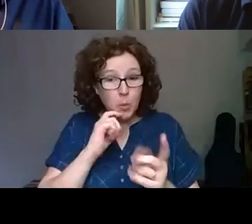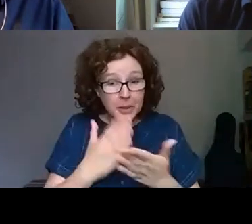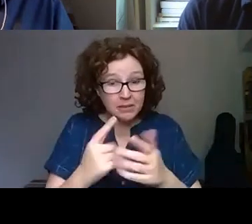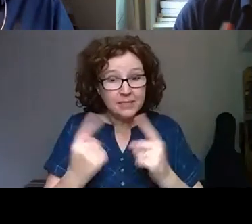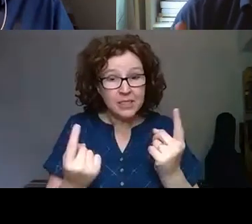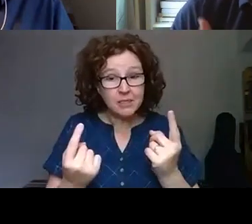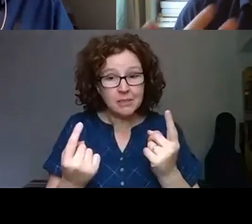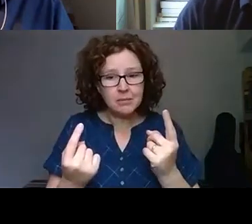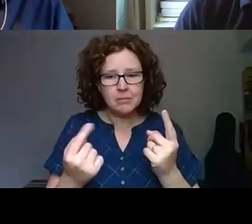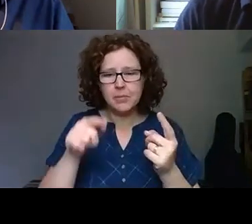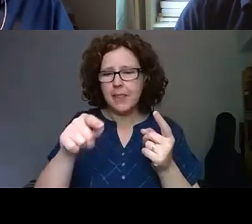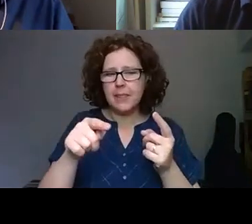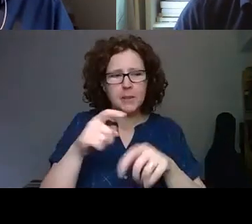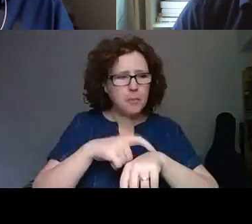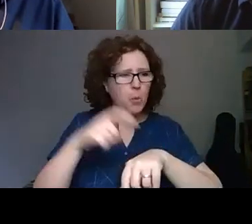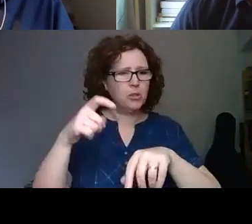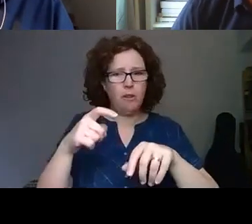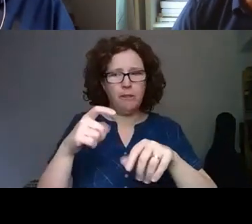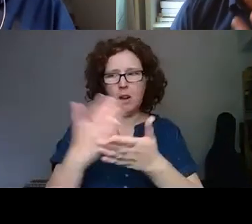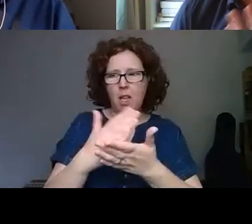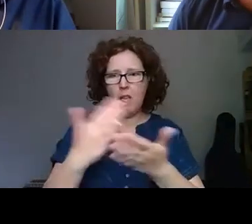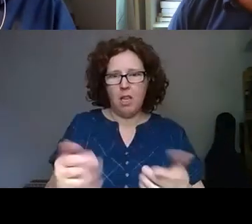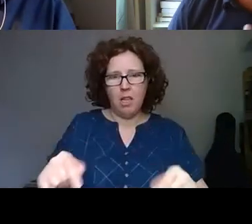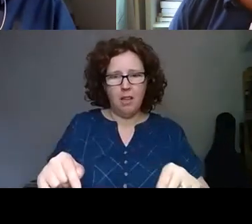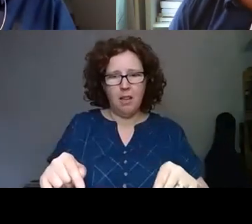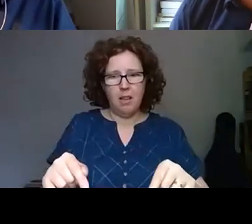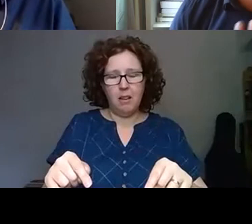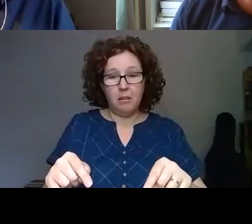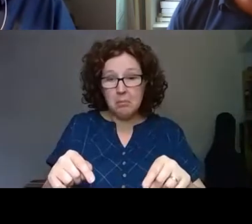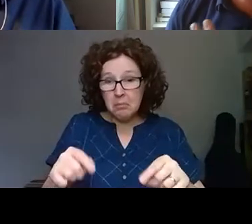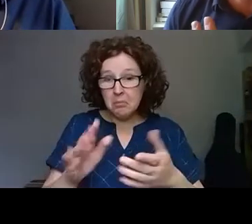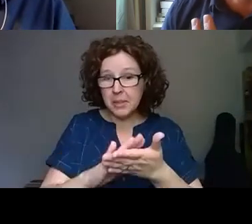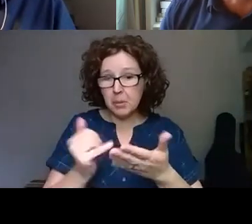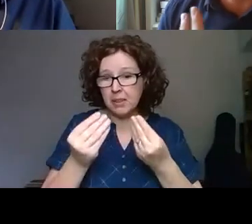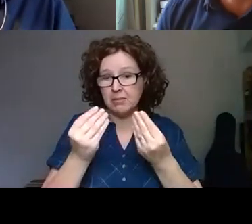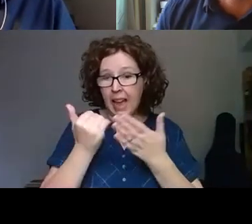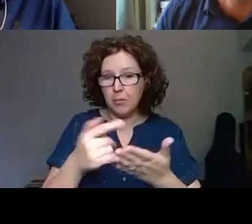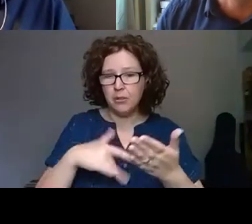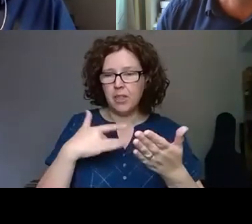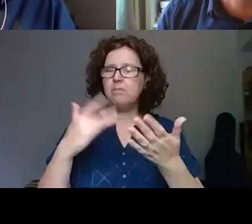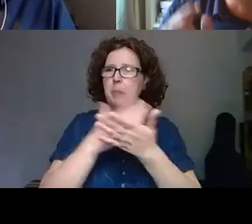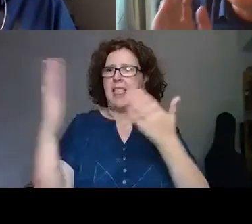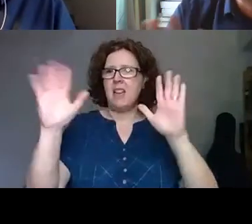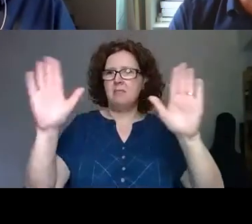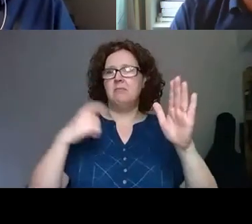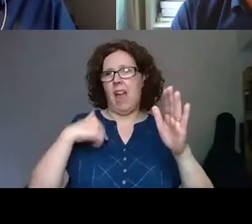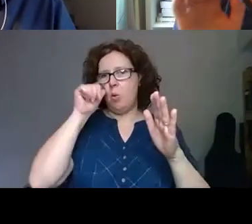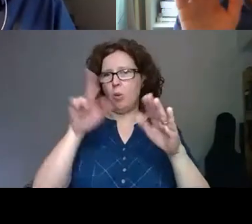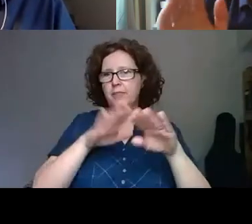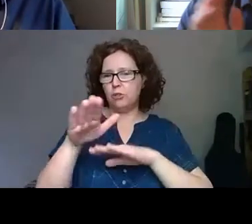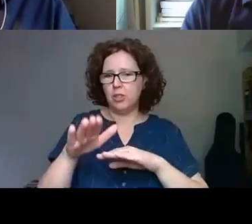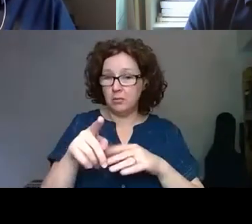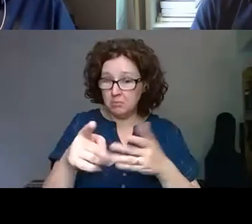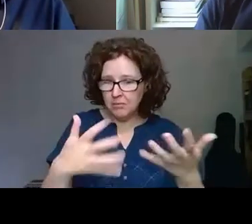has changed you. So this moment of uncertainty has maybe given you some clarity on, on what you need to become next. I'll be really interested